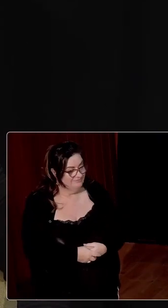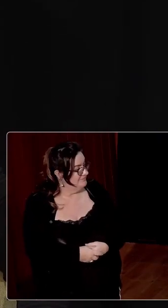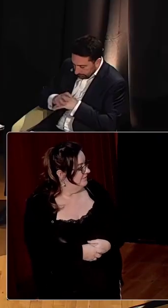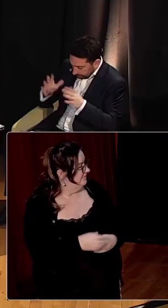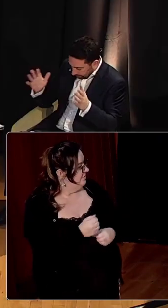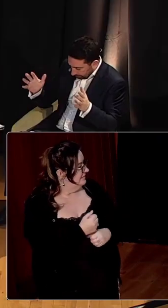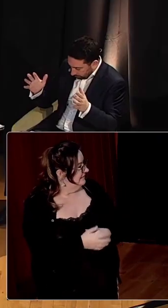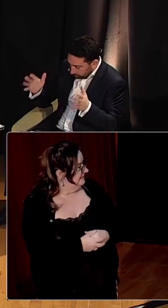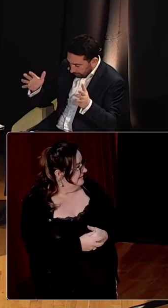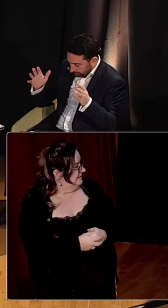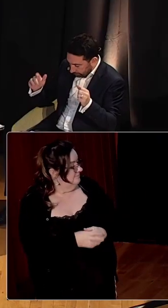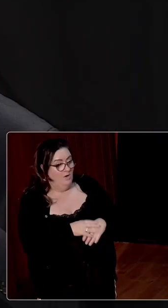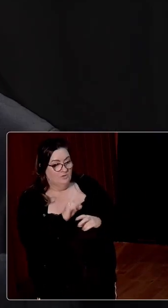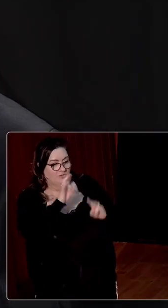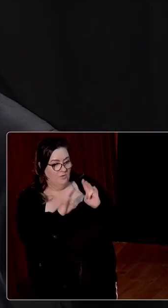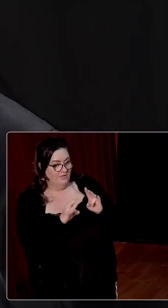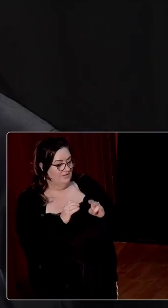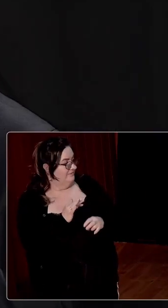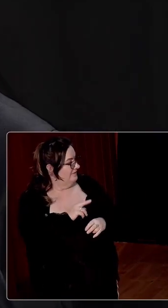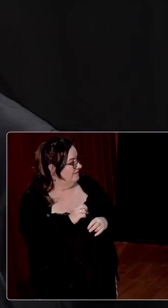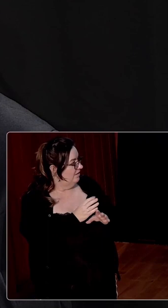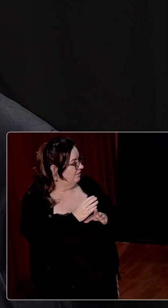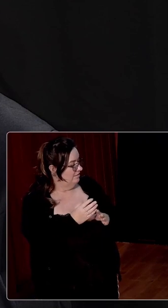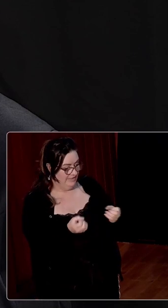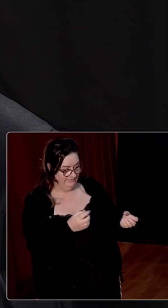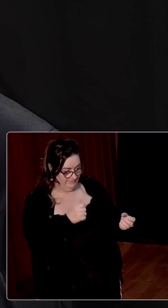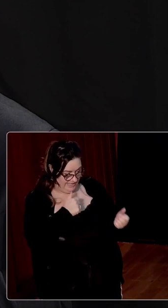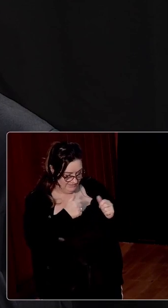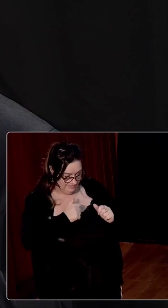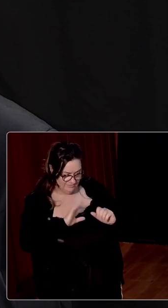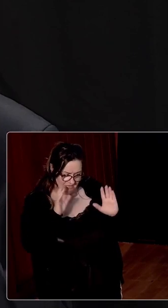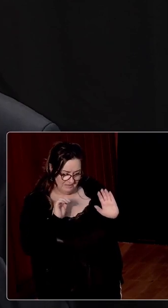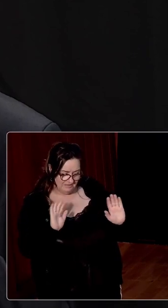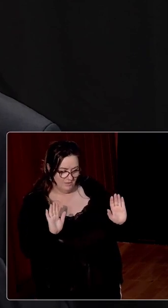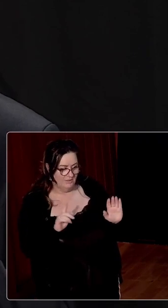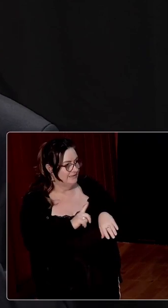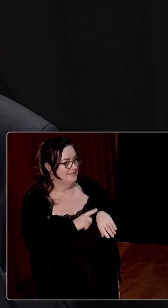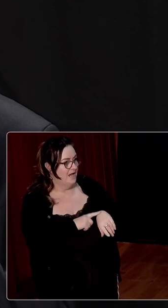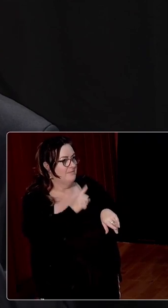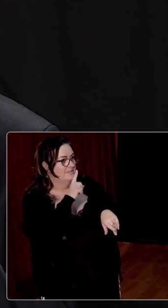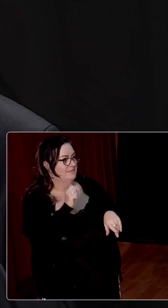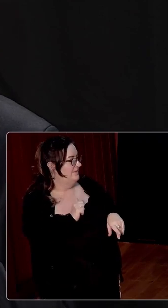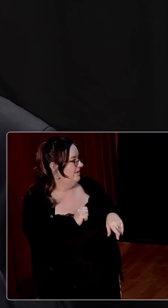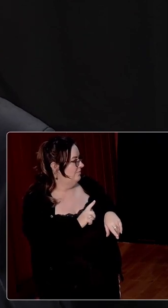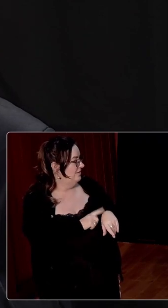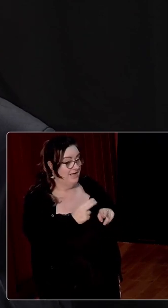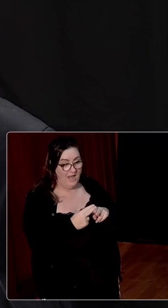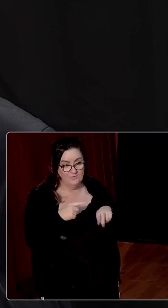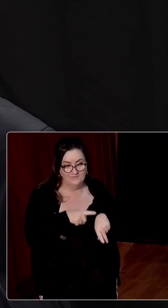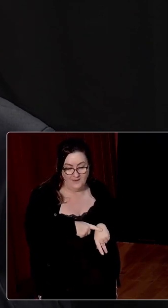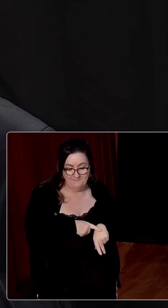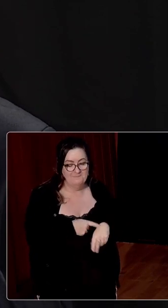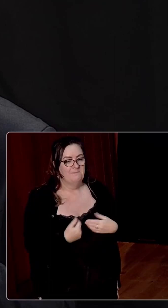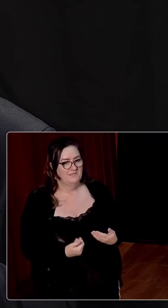And unfortunately the, that we have most of the questions, if not all of the questions that have been sent in have been answered. And the timekeepers here have told me that we are actually now out of